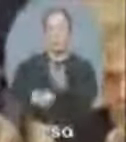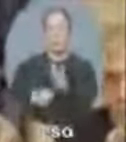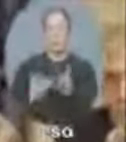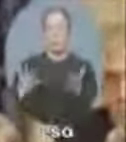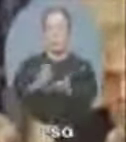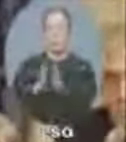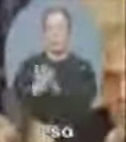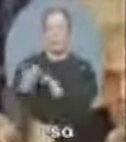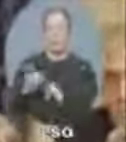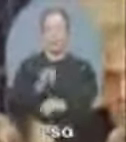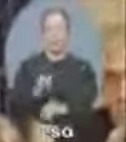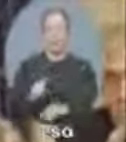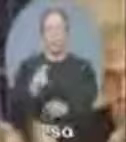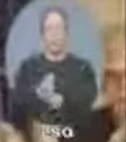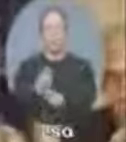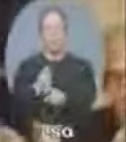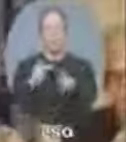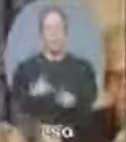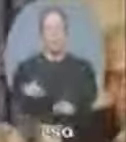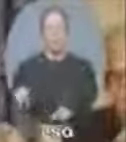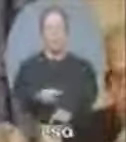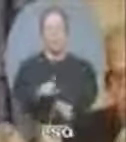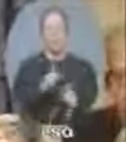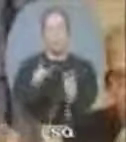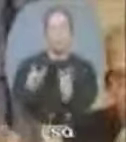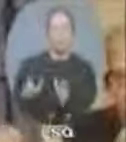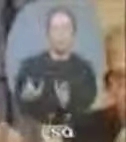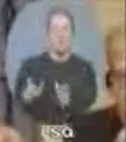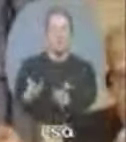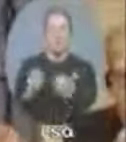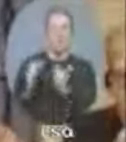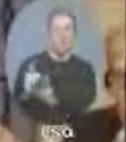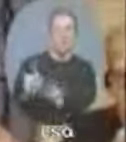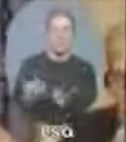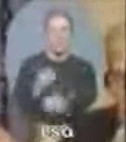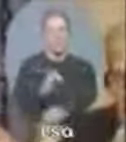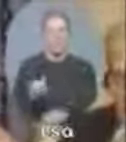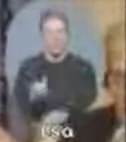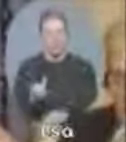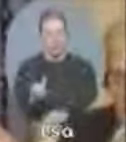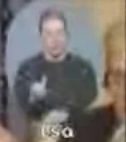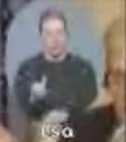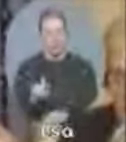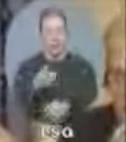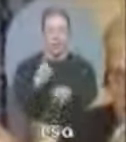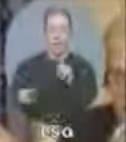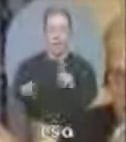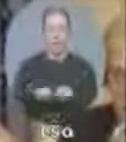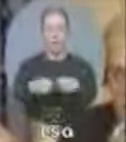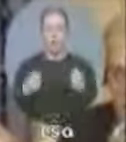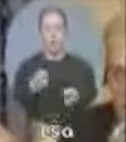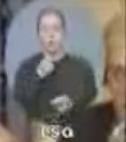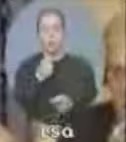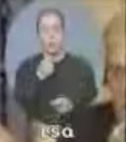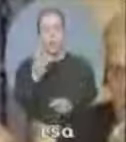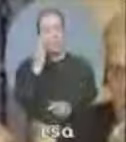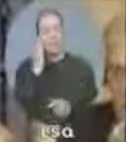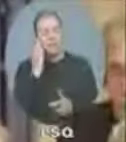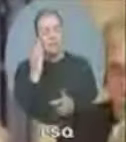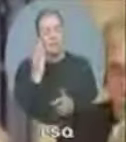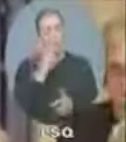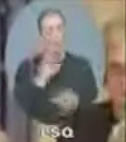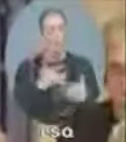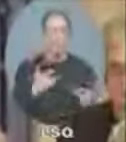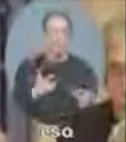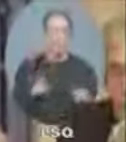to do it by the front pages of the newspapers, and they're trying to prevent those very newspapers from finding out, or members of parliament, from finding out what's going on here.